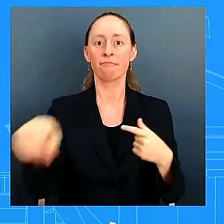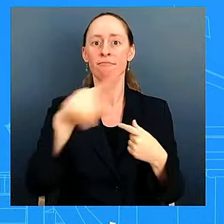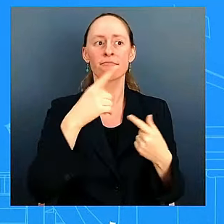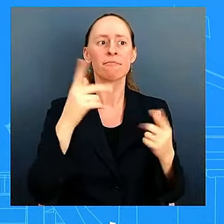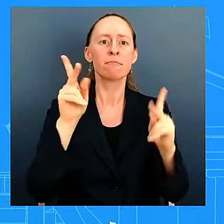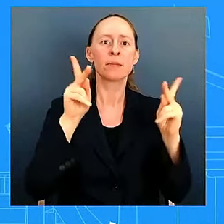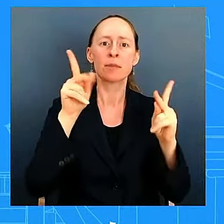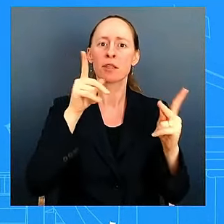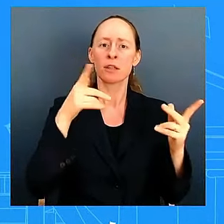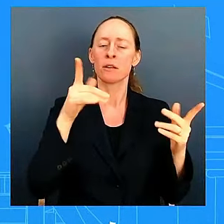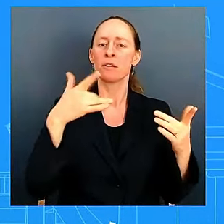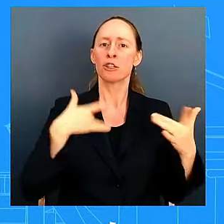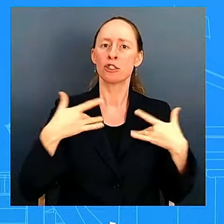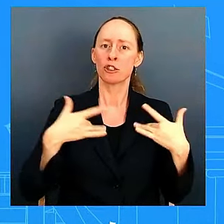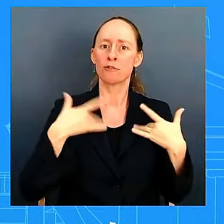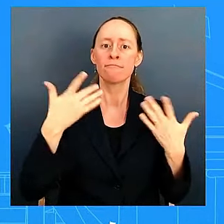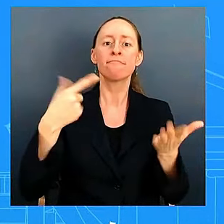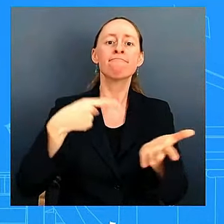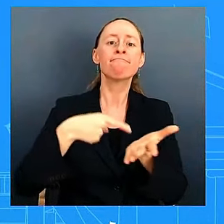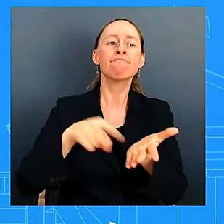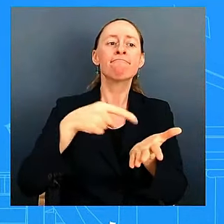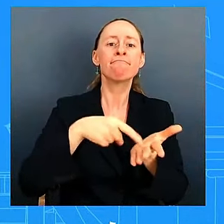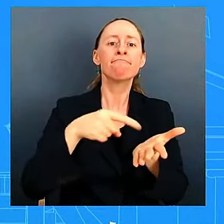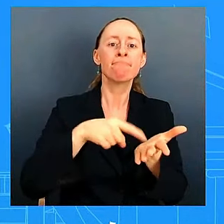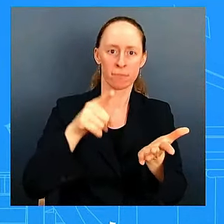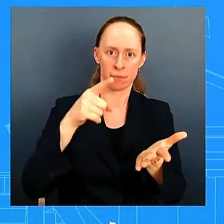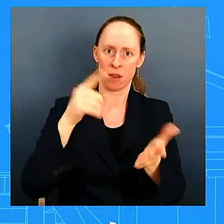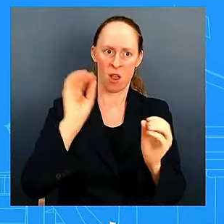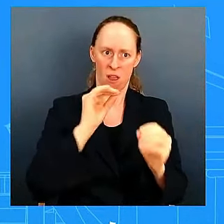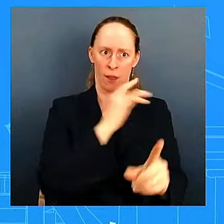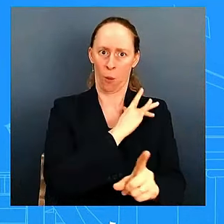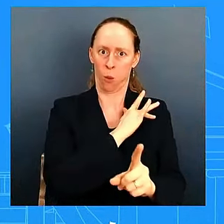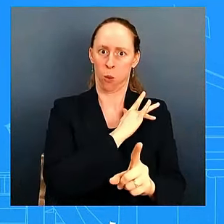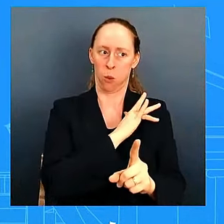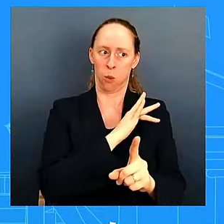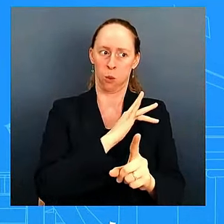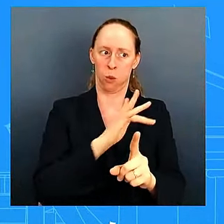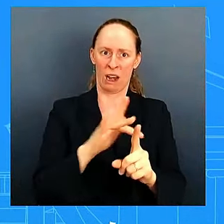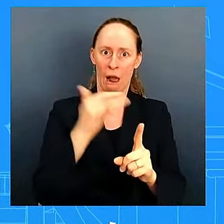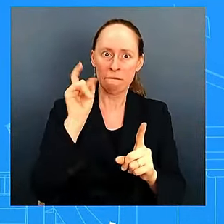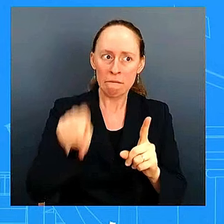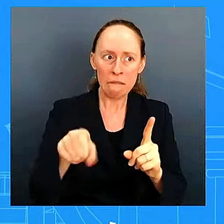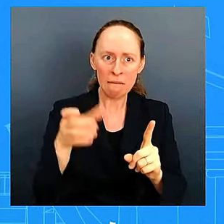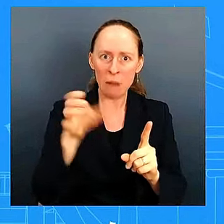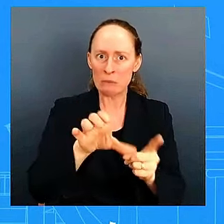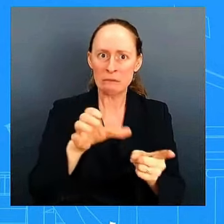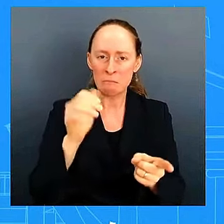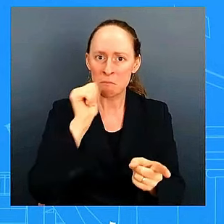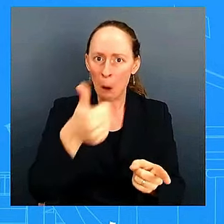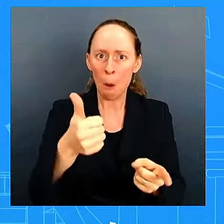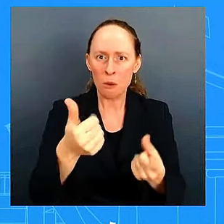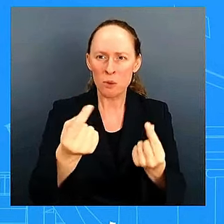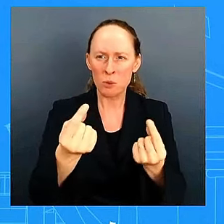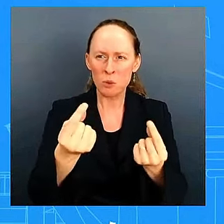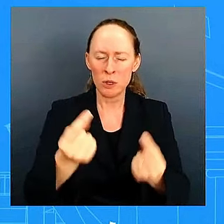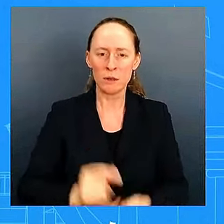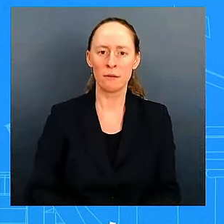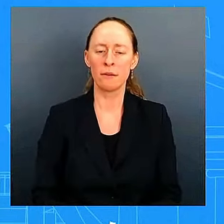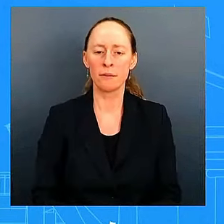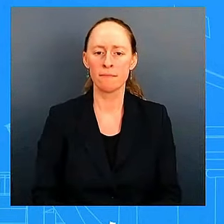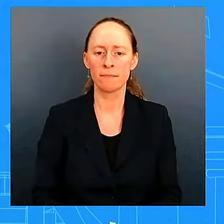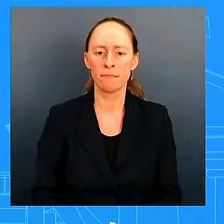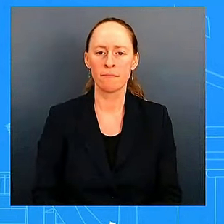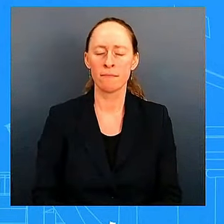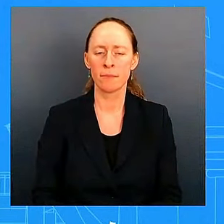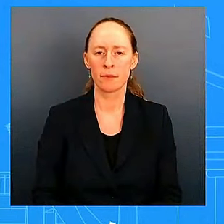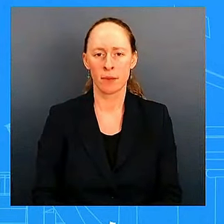student loan and giving borrowers a little bit of breathing room this is something that the president had been wanting to do for same some time we were